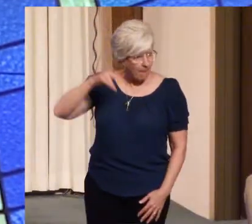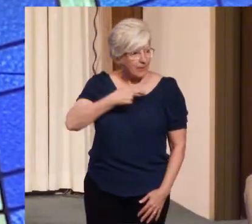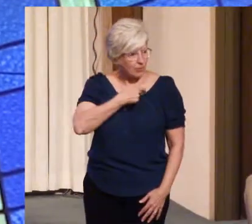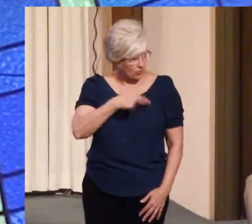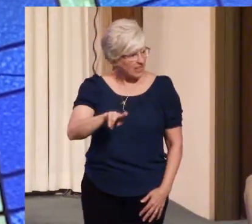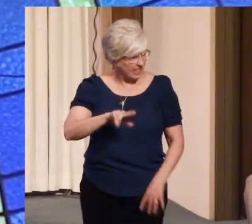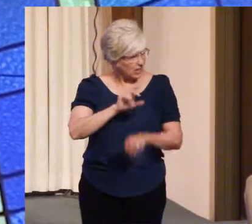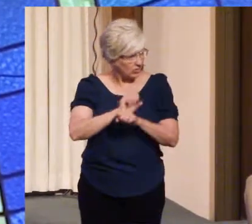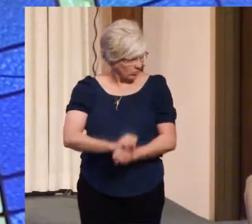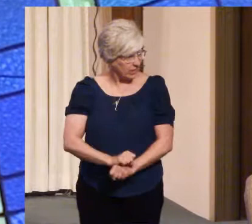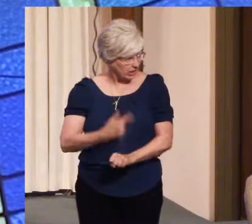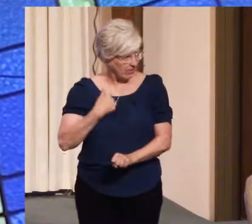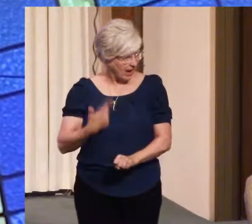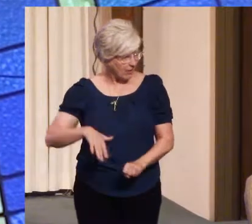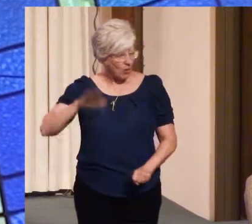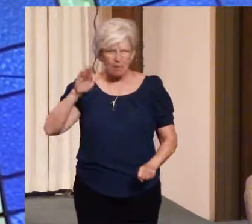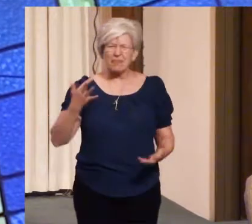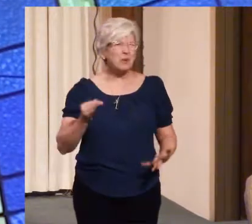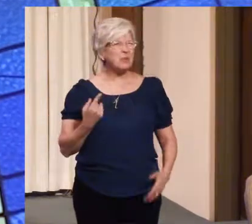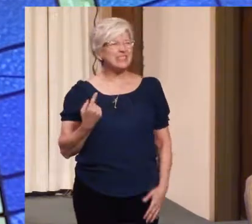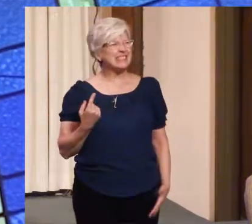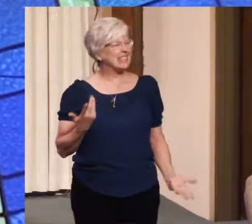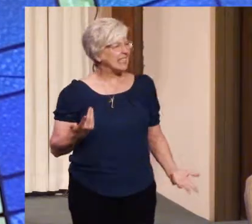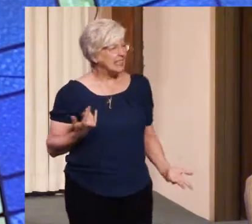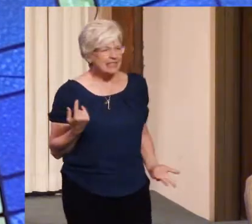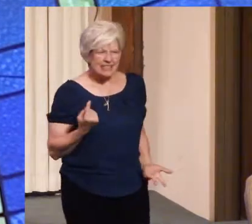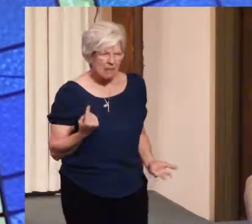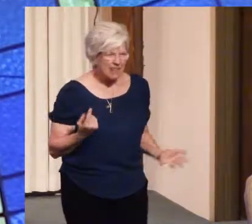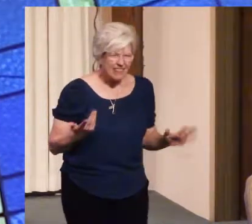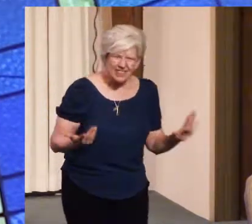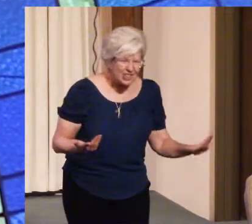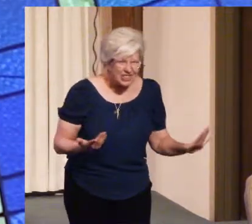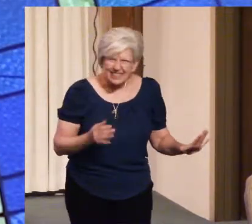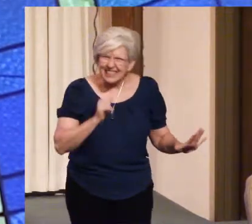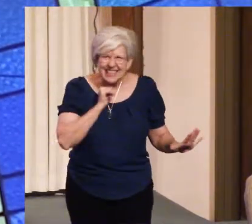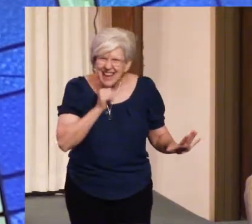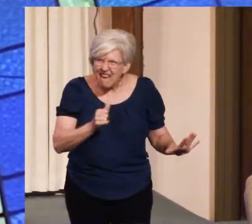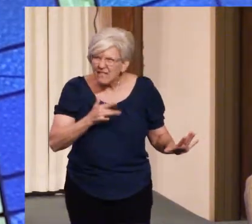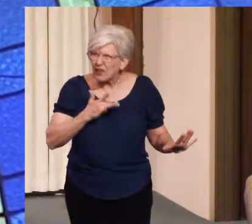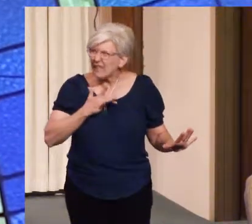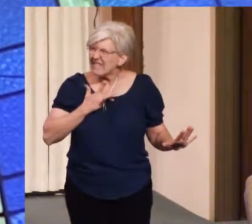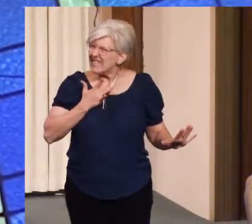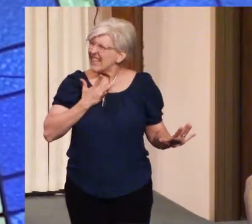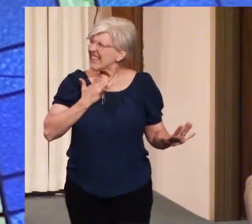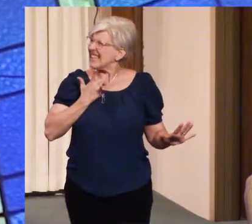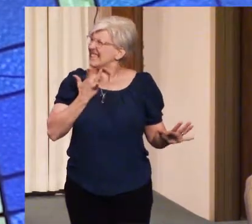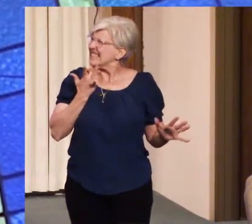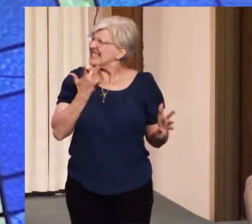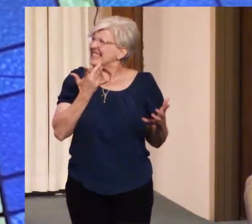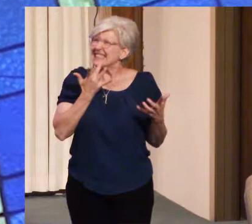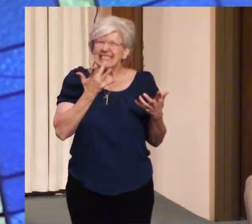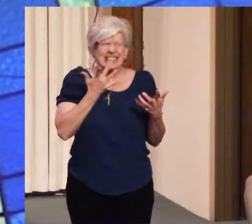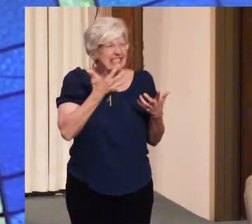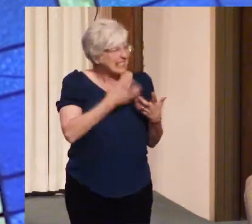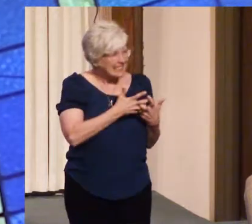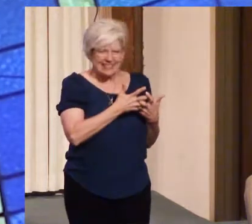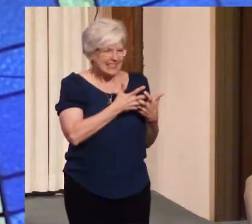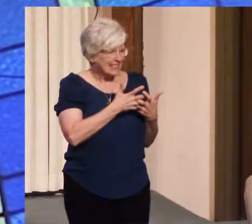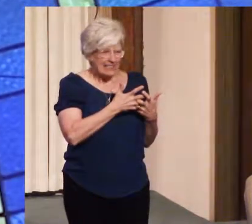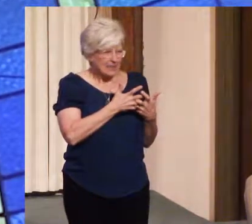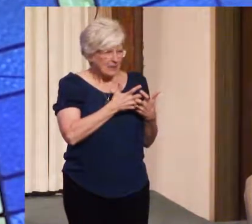in, there was something that just never made sense to me, something that just wasn't quite right.